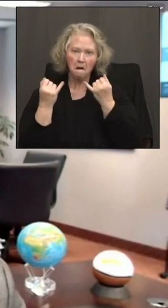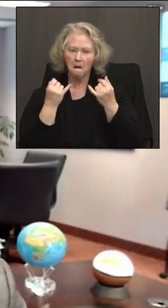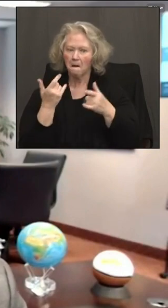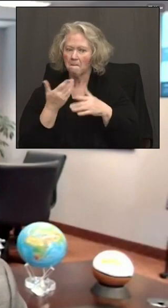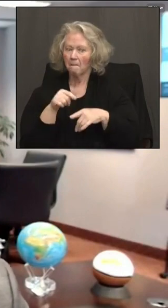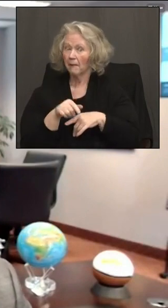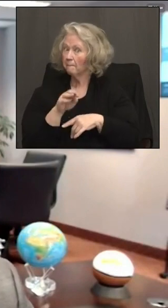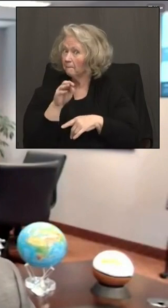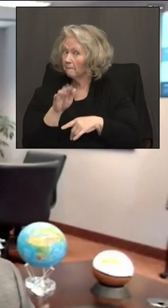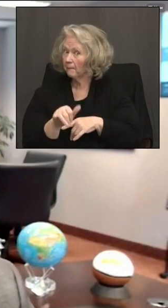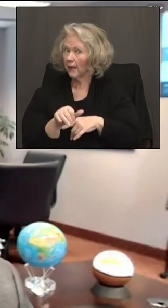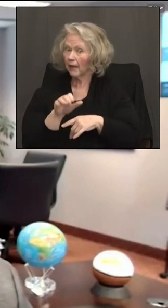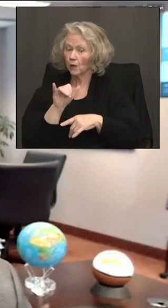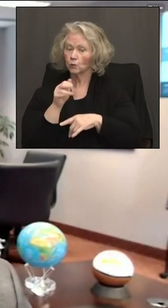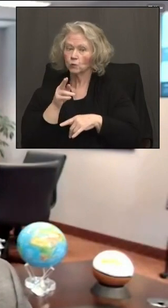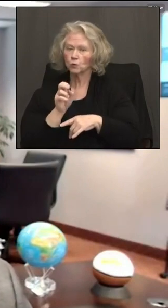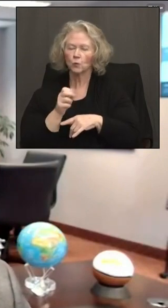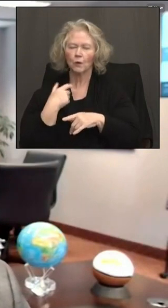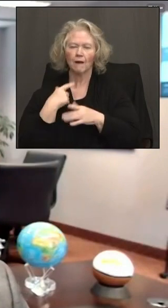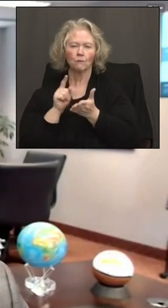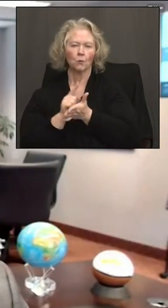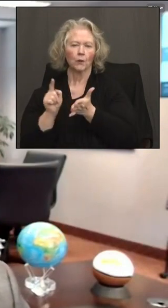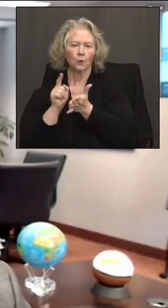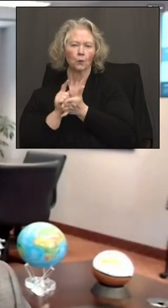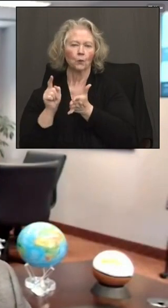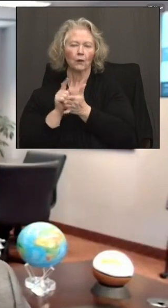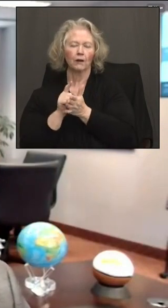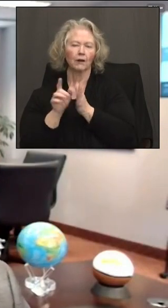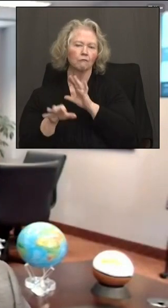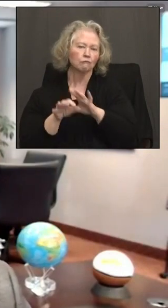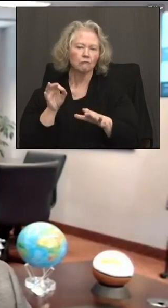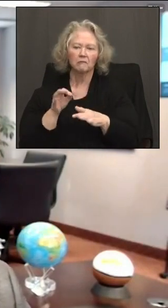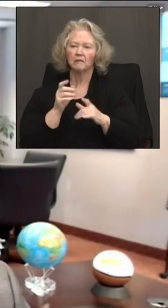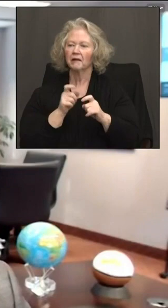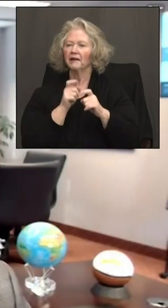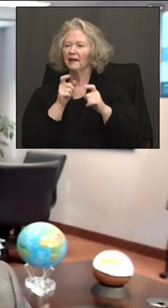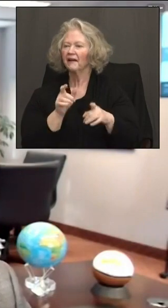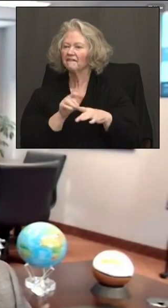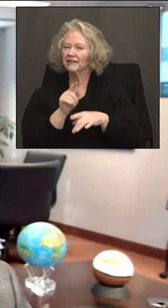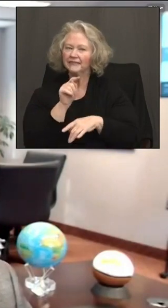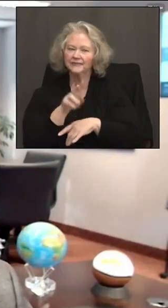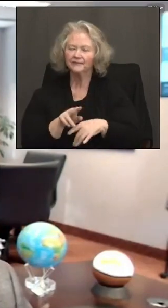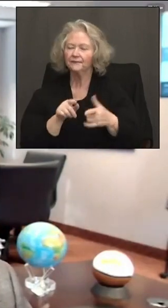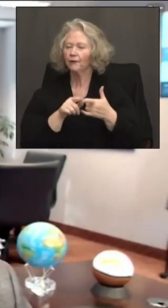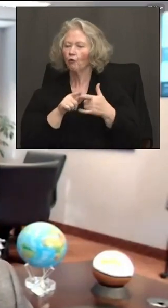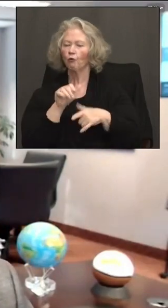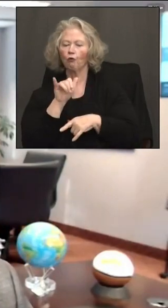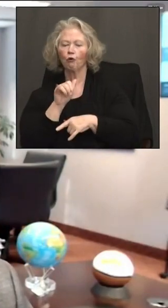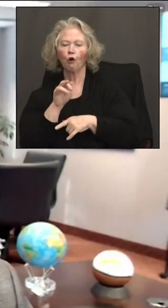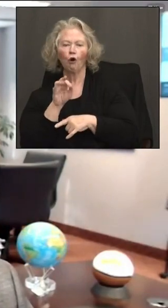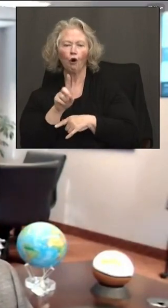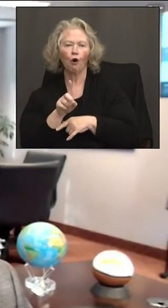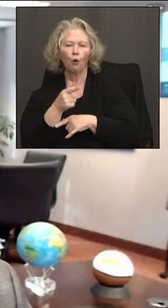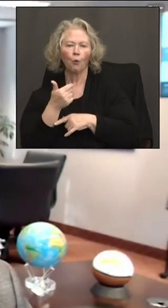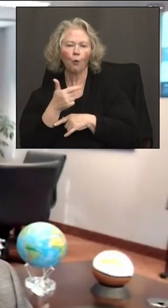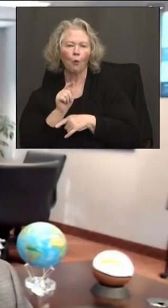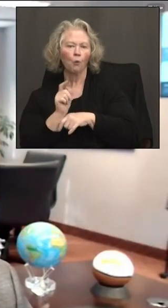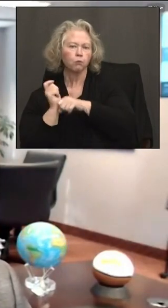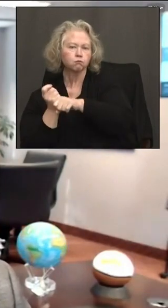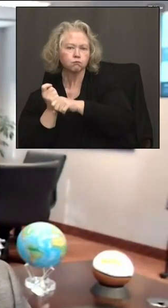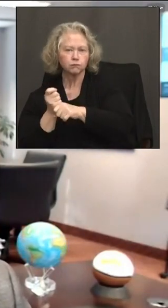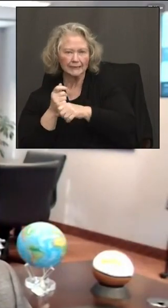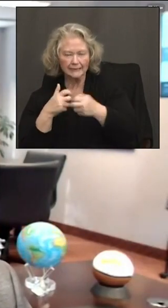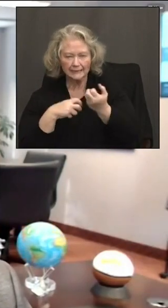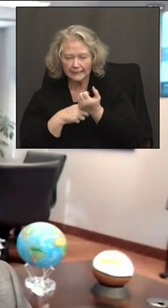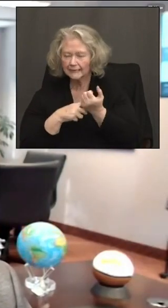May and June. Having a weekly raffle, whether it's TV, yard go tickets, something fun. And if